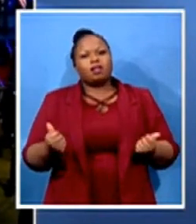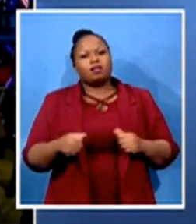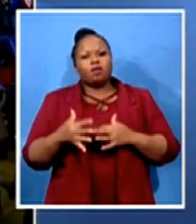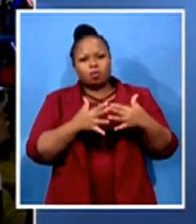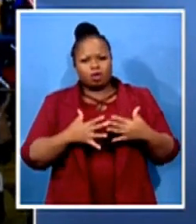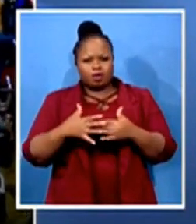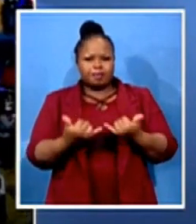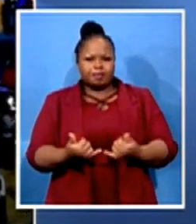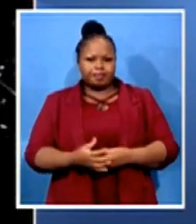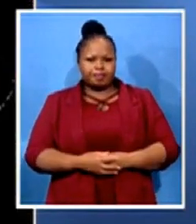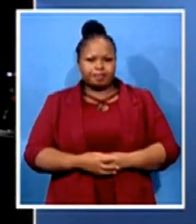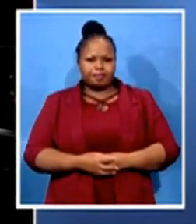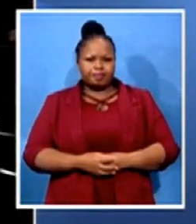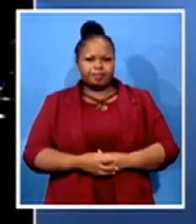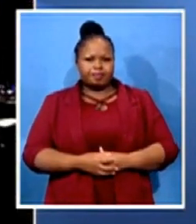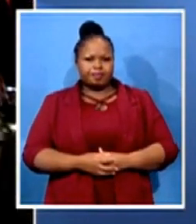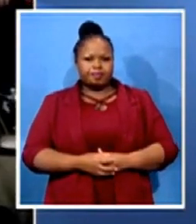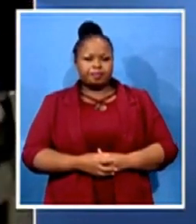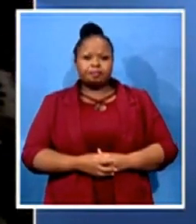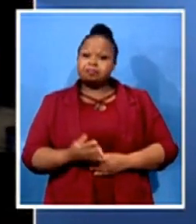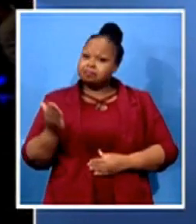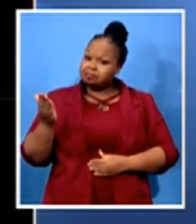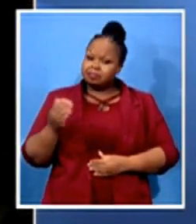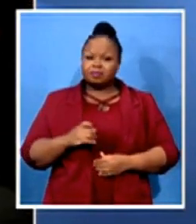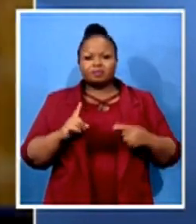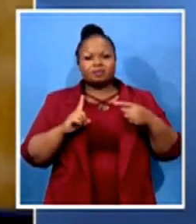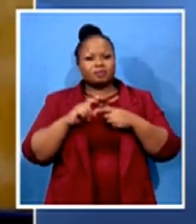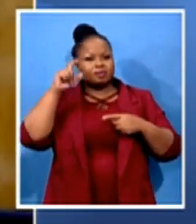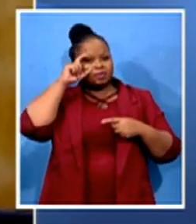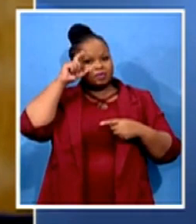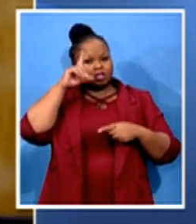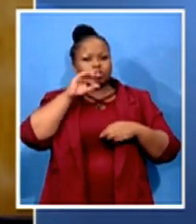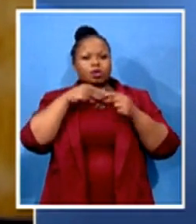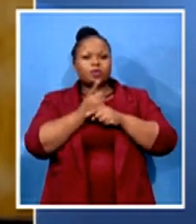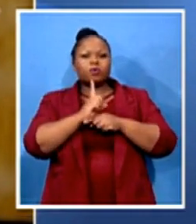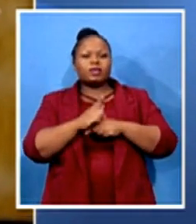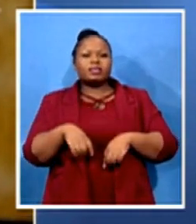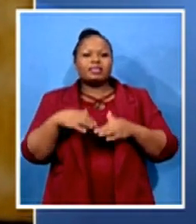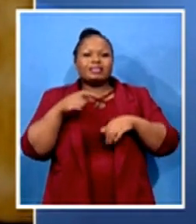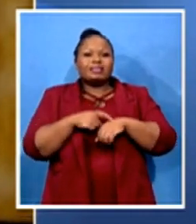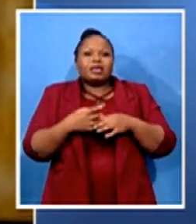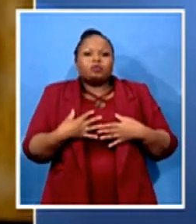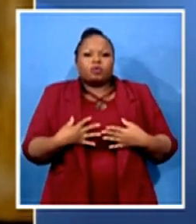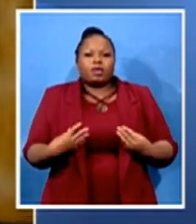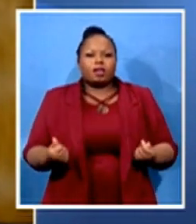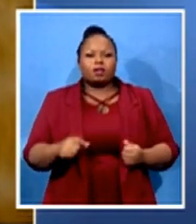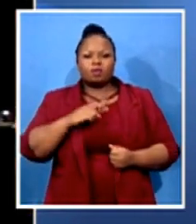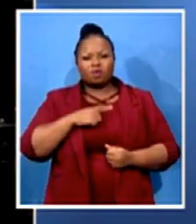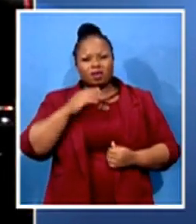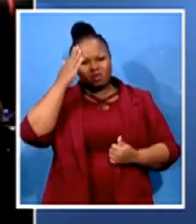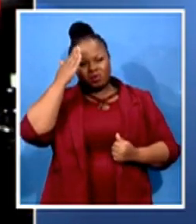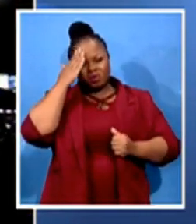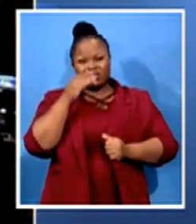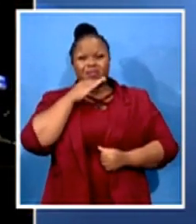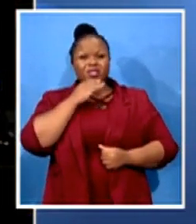Well, Joe Biden, they're talking about the time to heal America. We know that it is not only the African Americans who